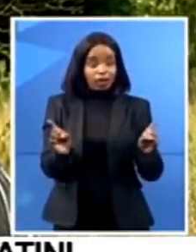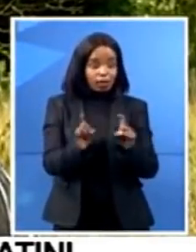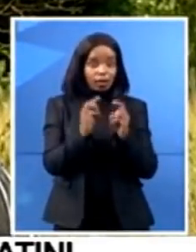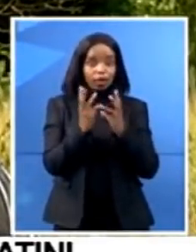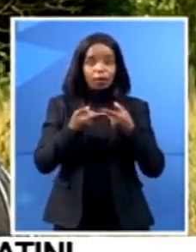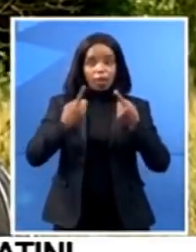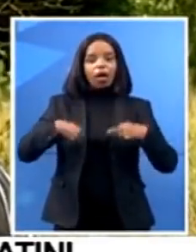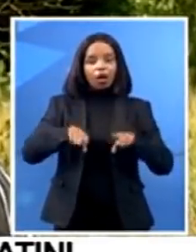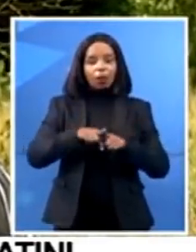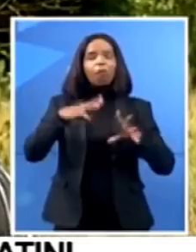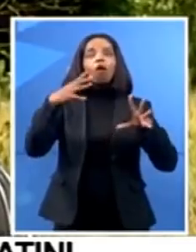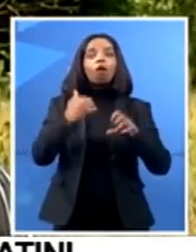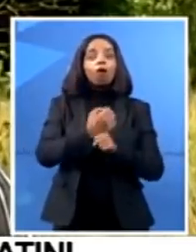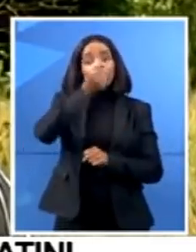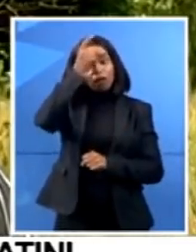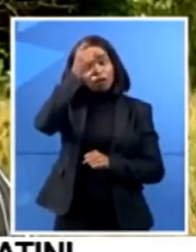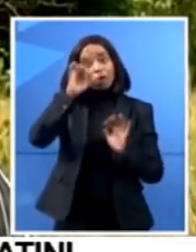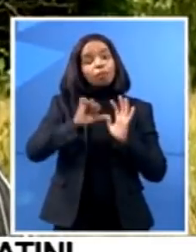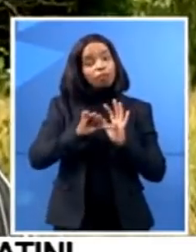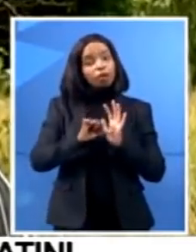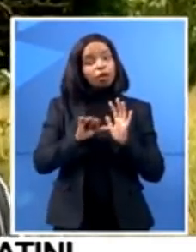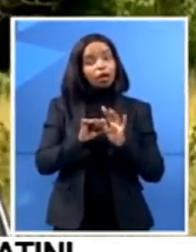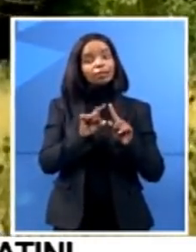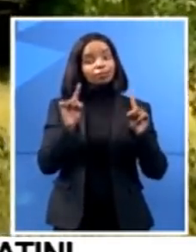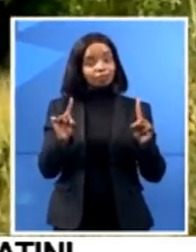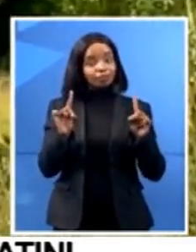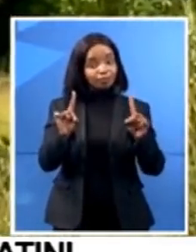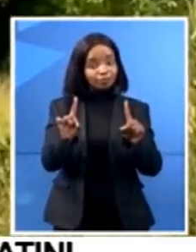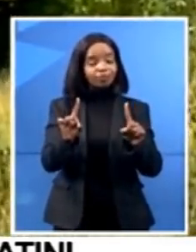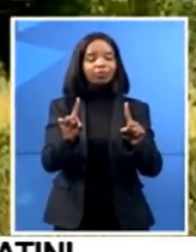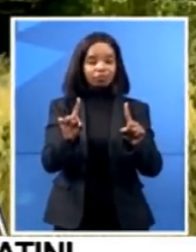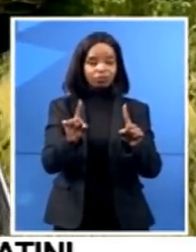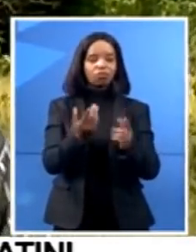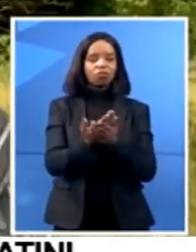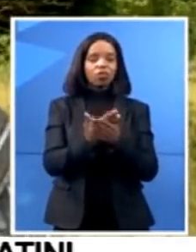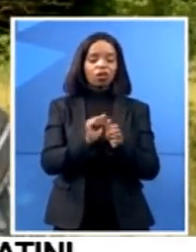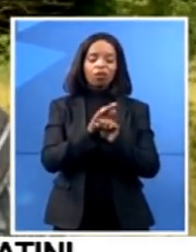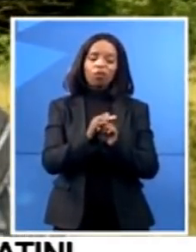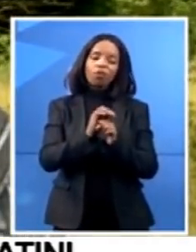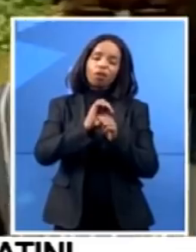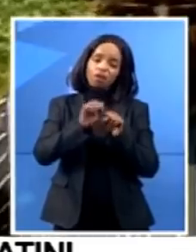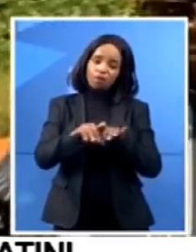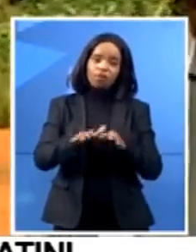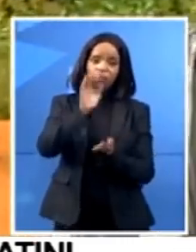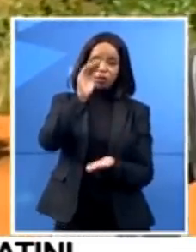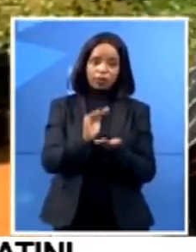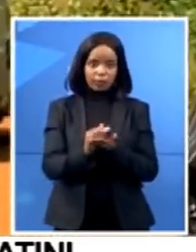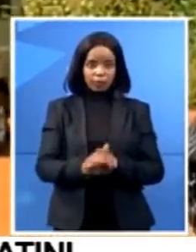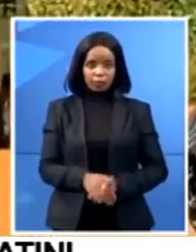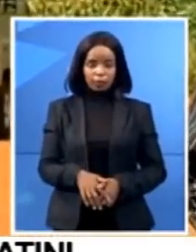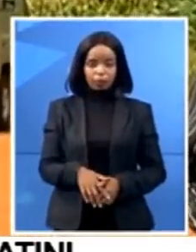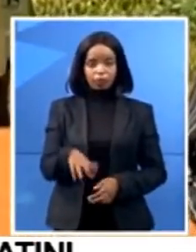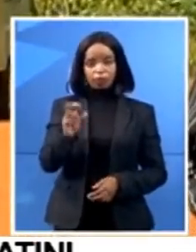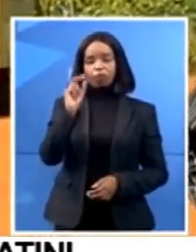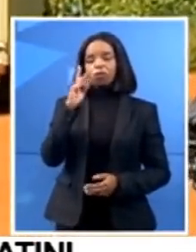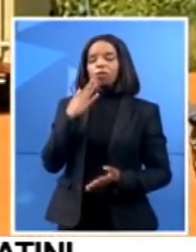we'll be able to confront this virus and be able to win over it. Okay, thank you so much. That was the minister, the deputy minister of